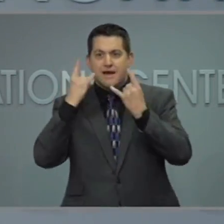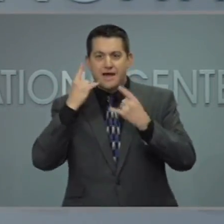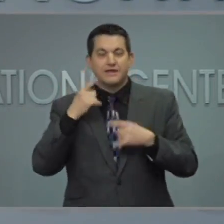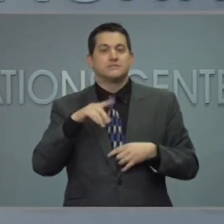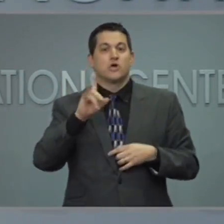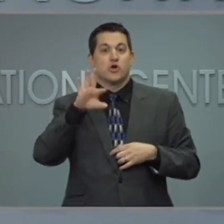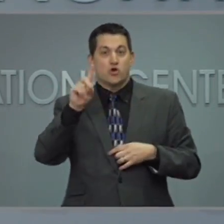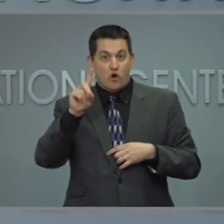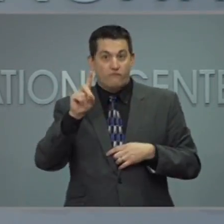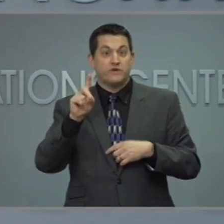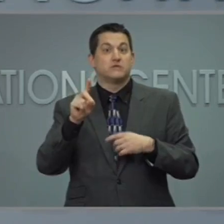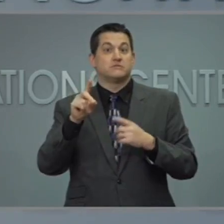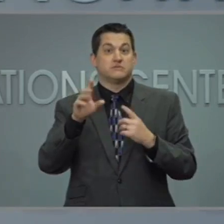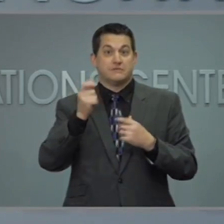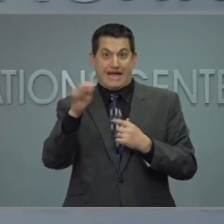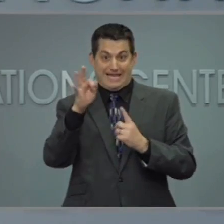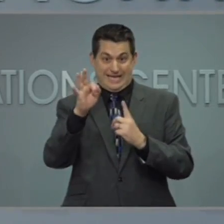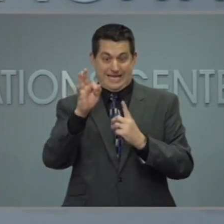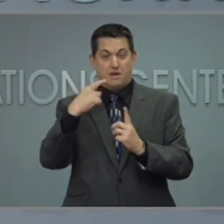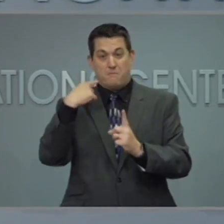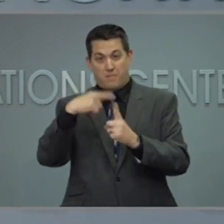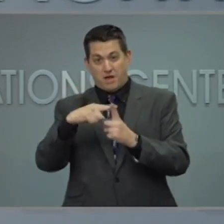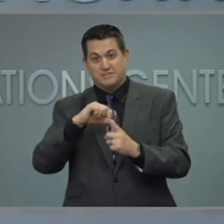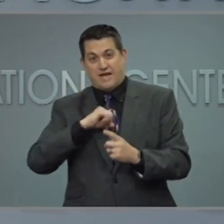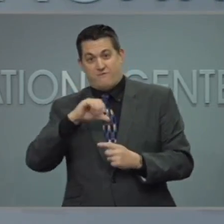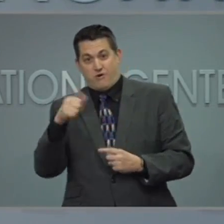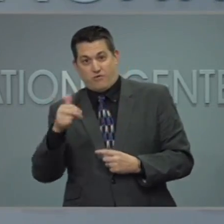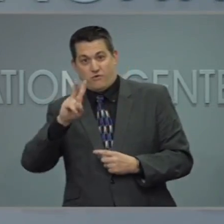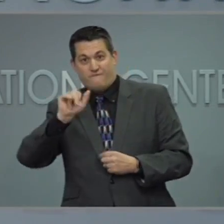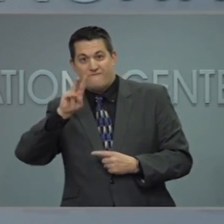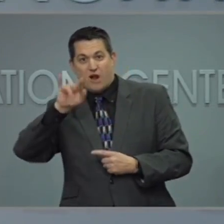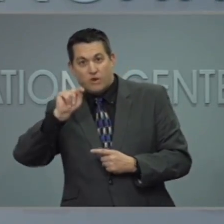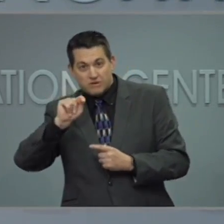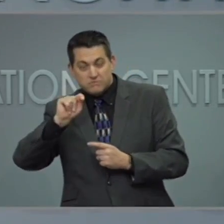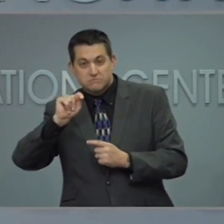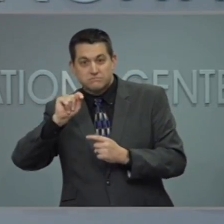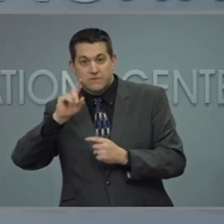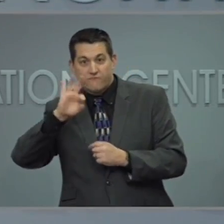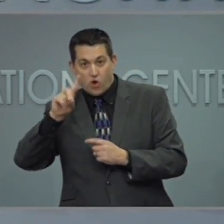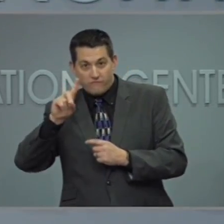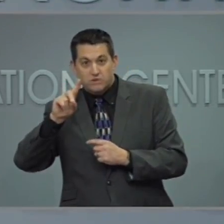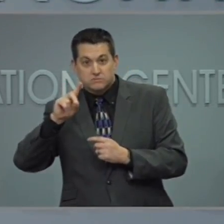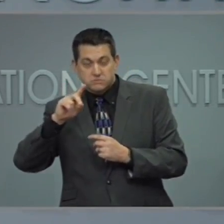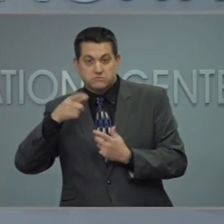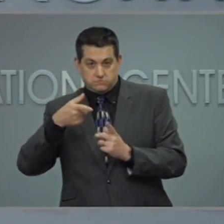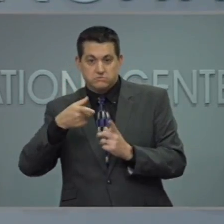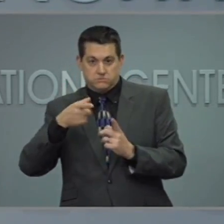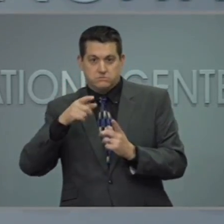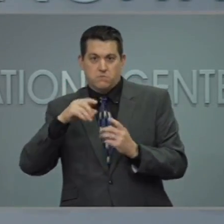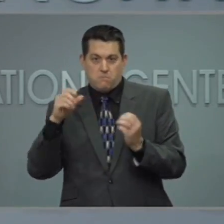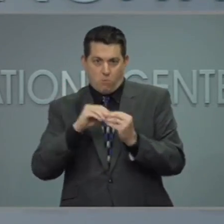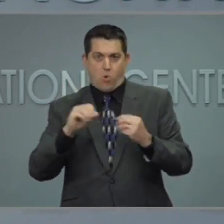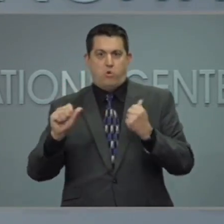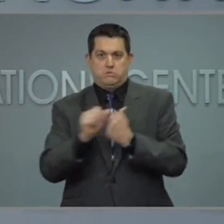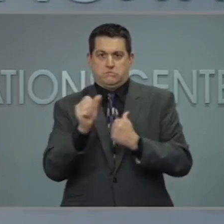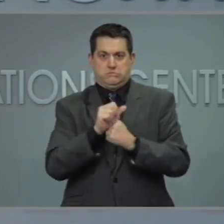infectious variant spreading, there's a real risks that unvaccinated people can get it.